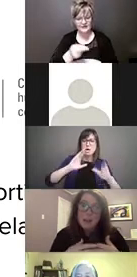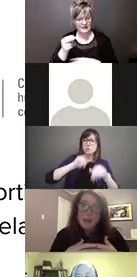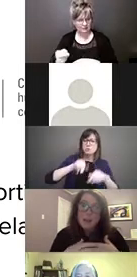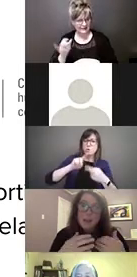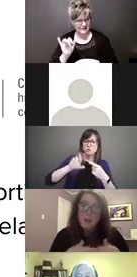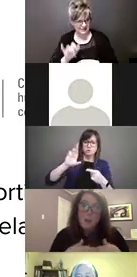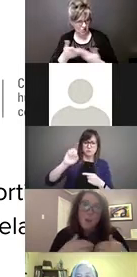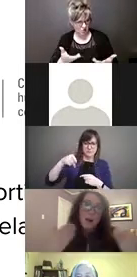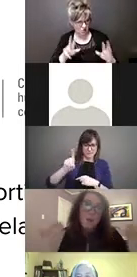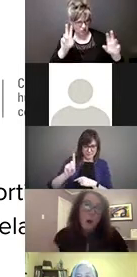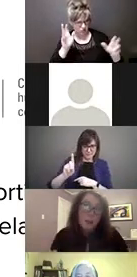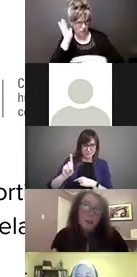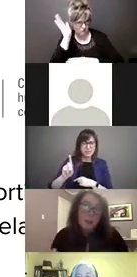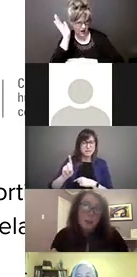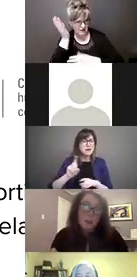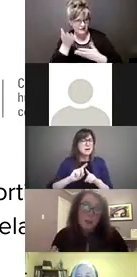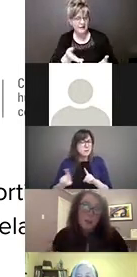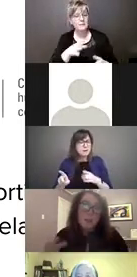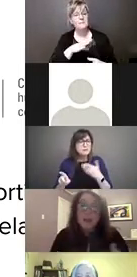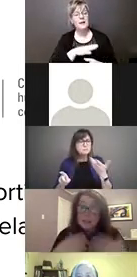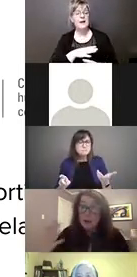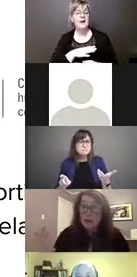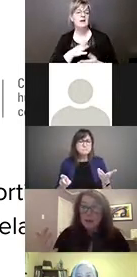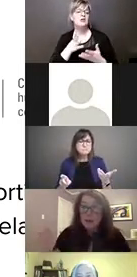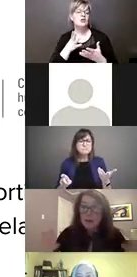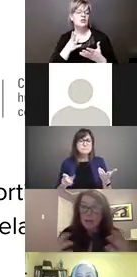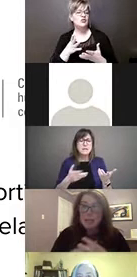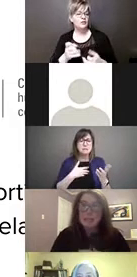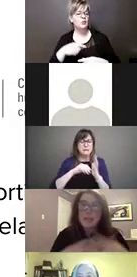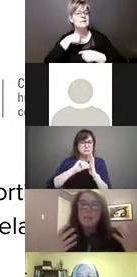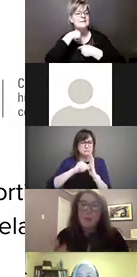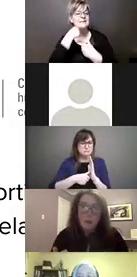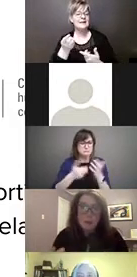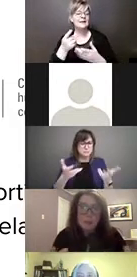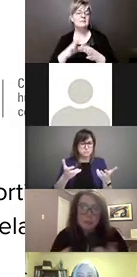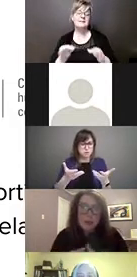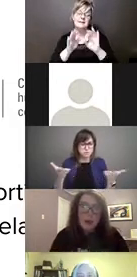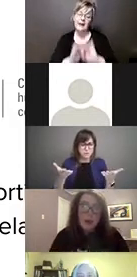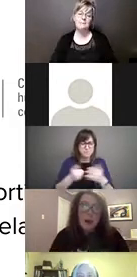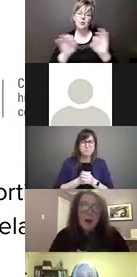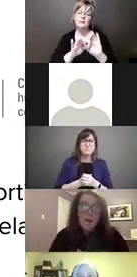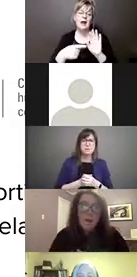is the conference